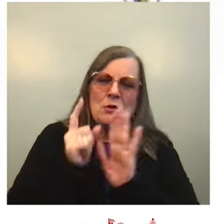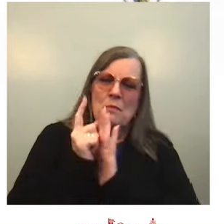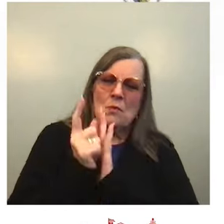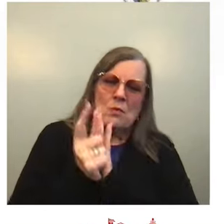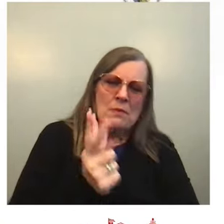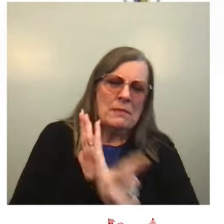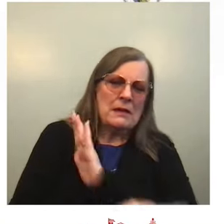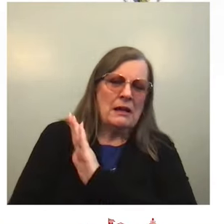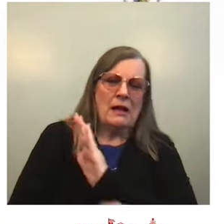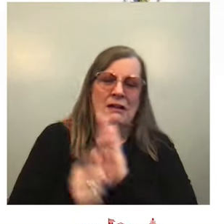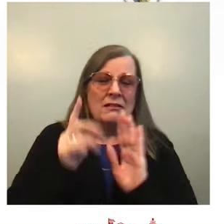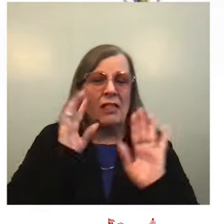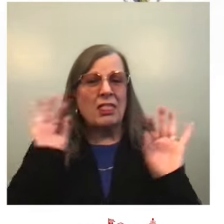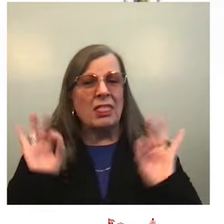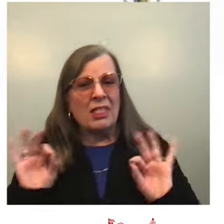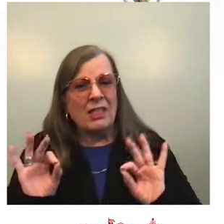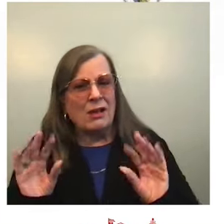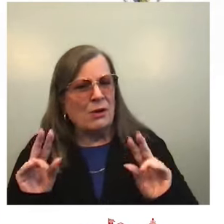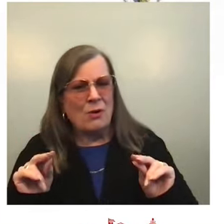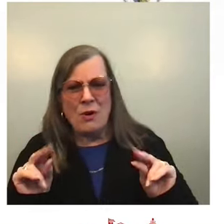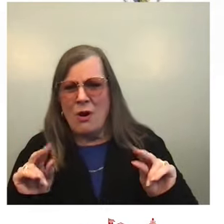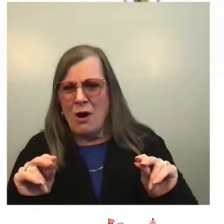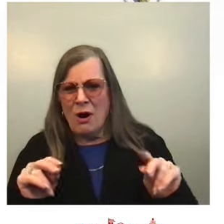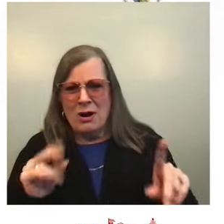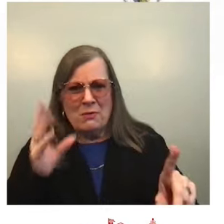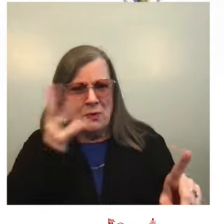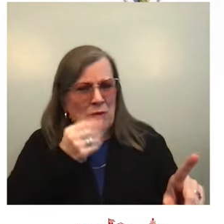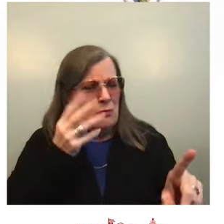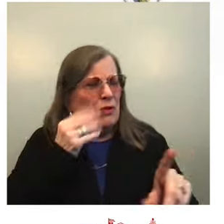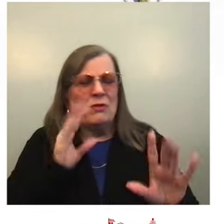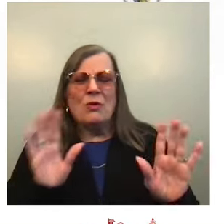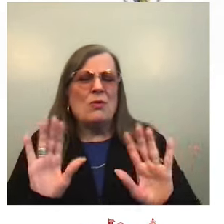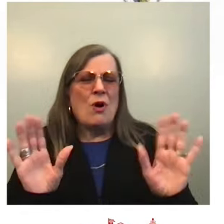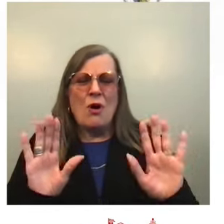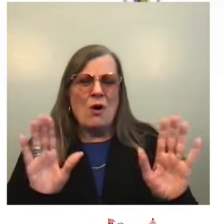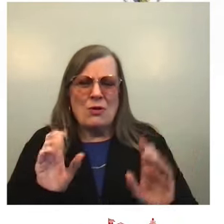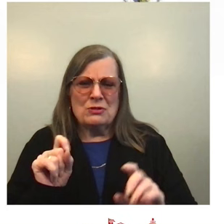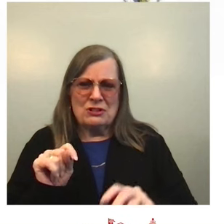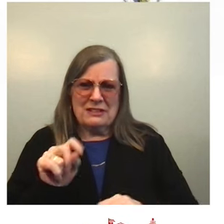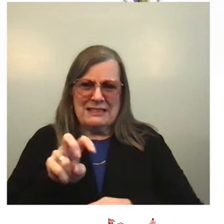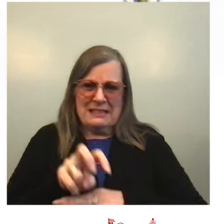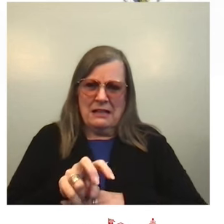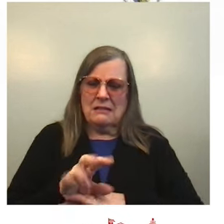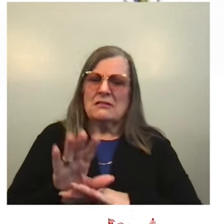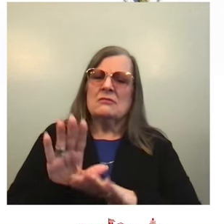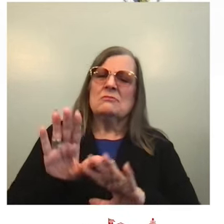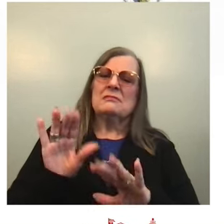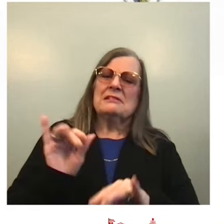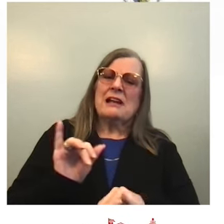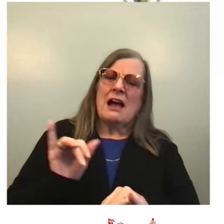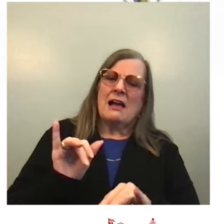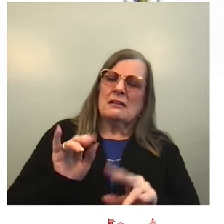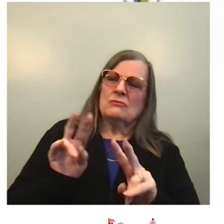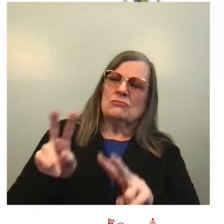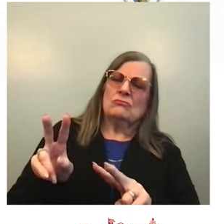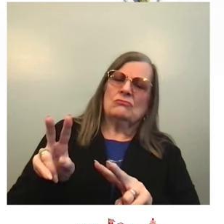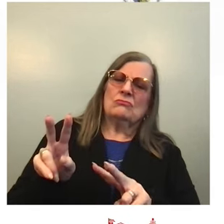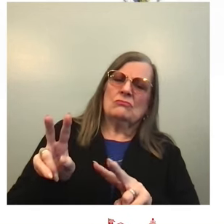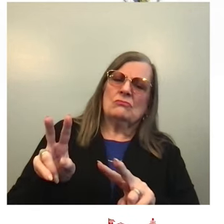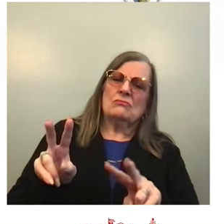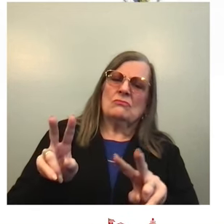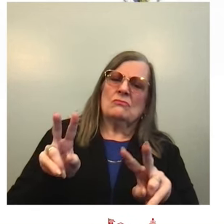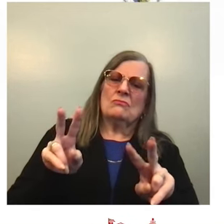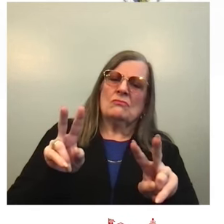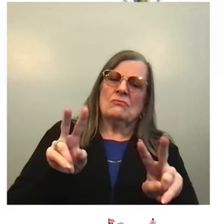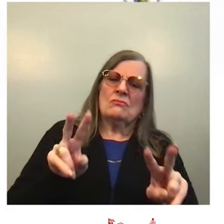at a metro stop. With the child's appreciation for the magic, wonder, and joy of the season. I